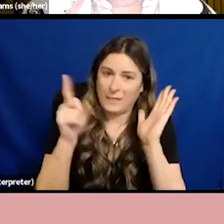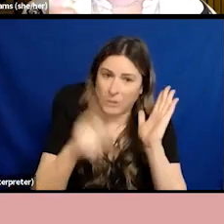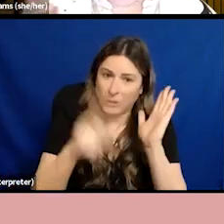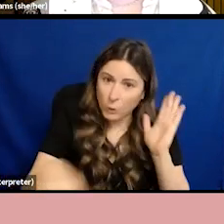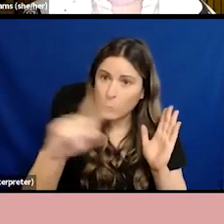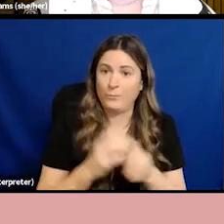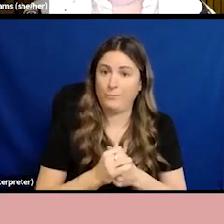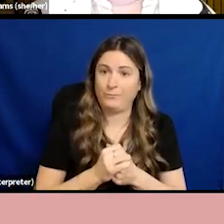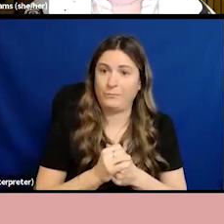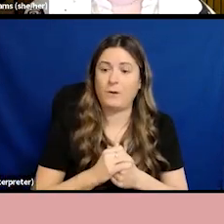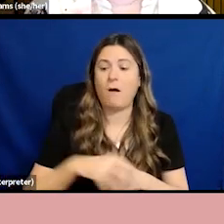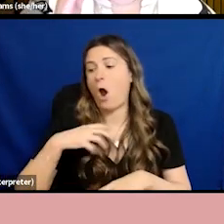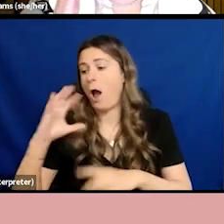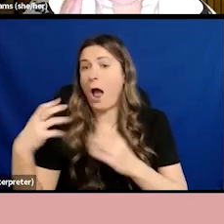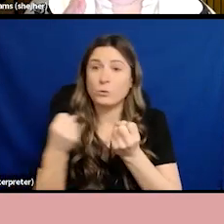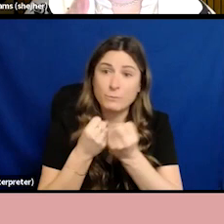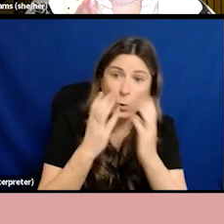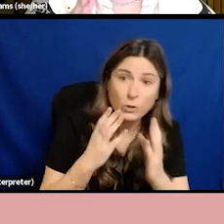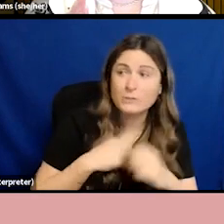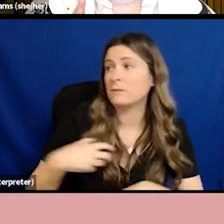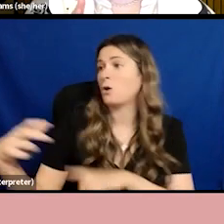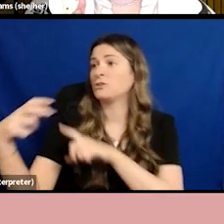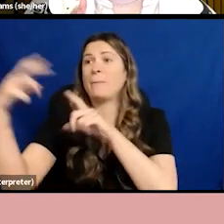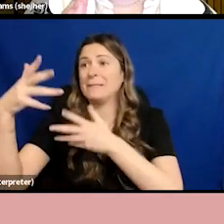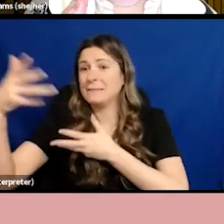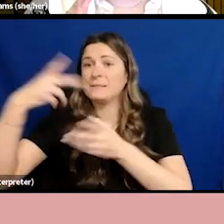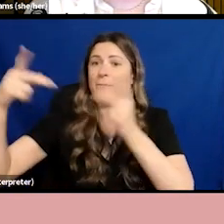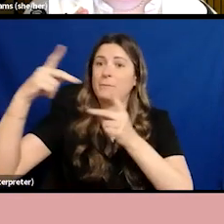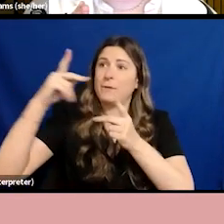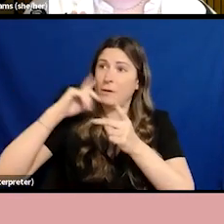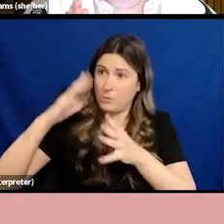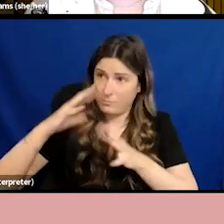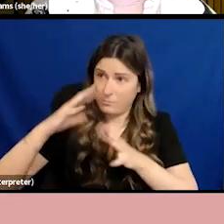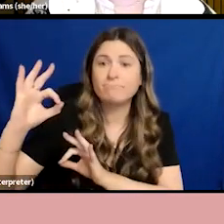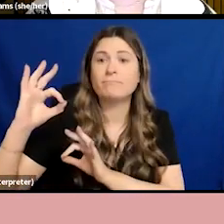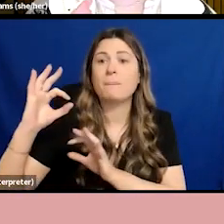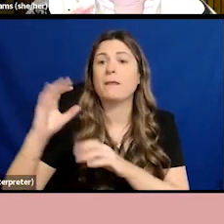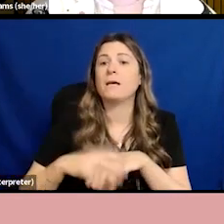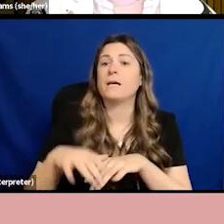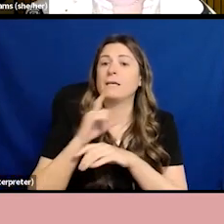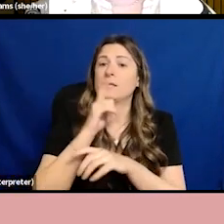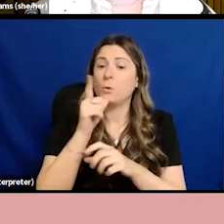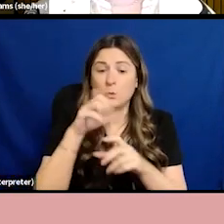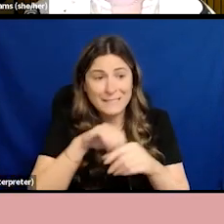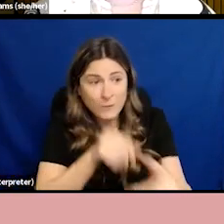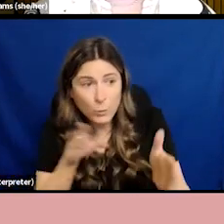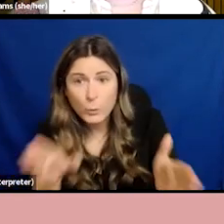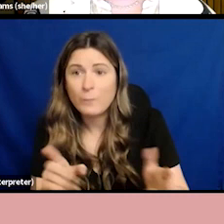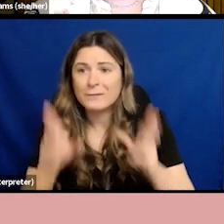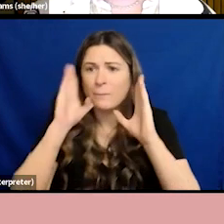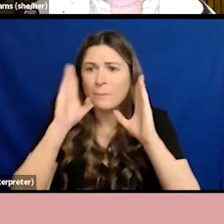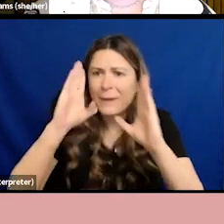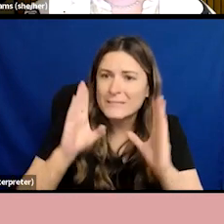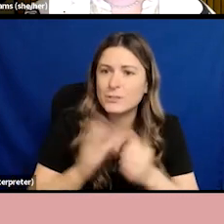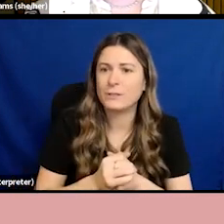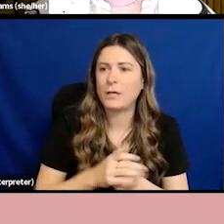need you to look around the rooms that you have access to and to really pay attention to who else is in those spaces and